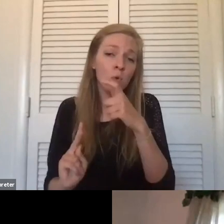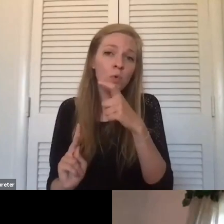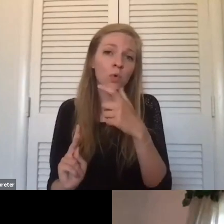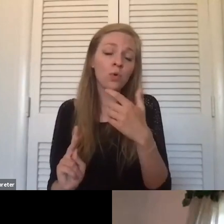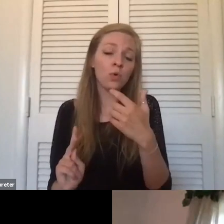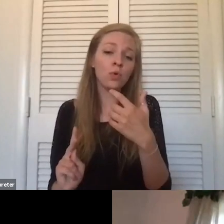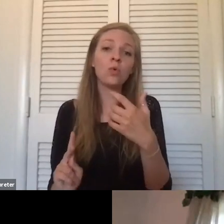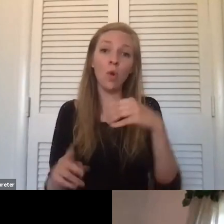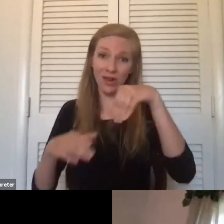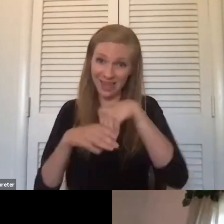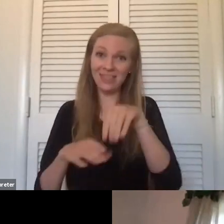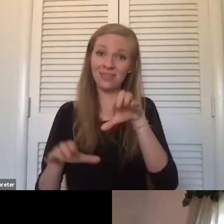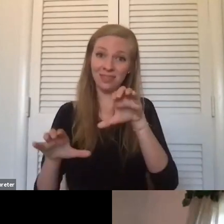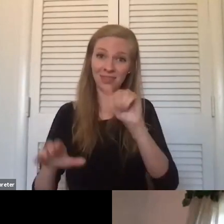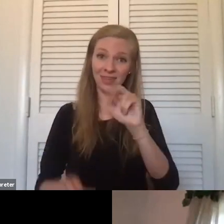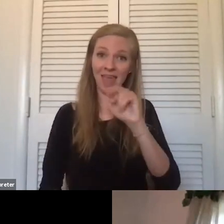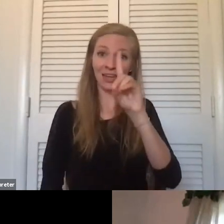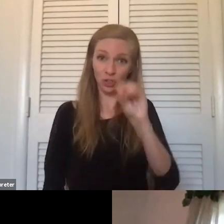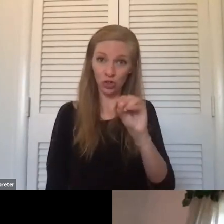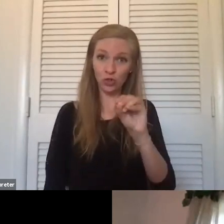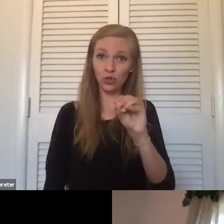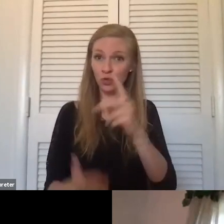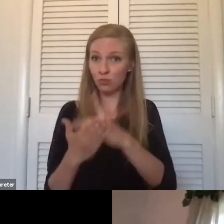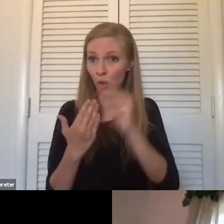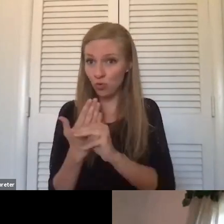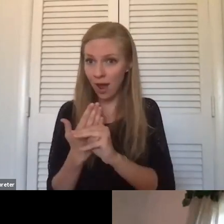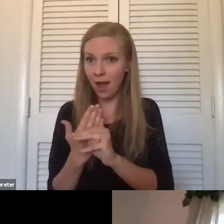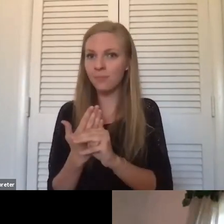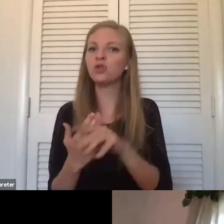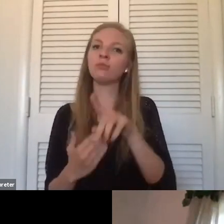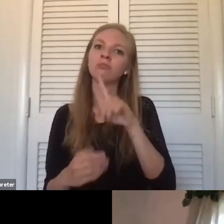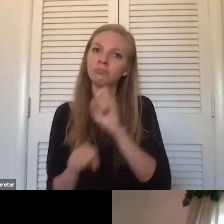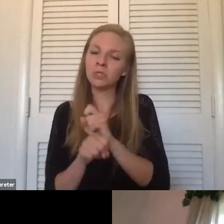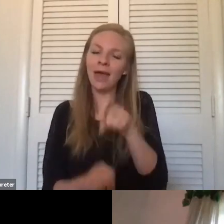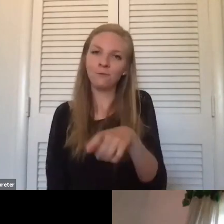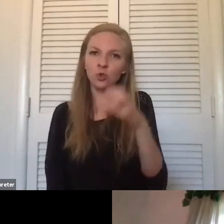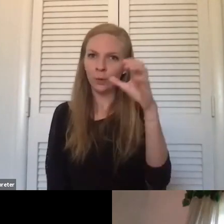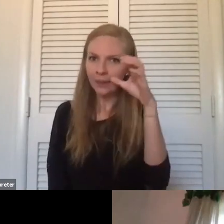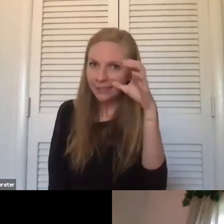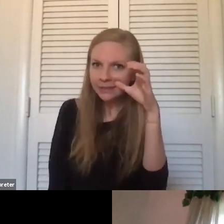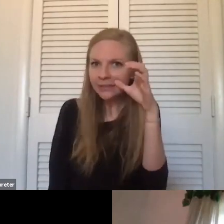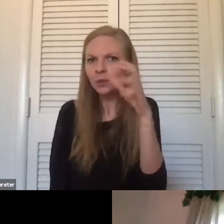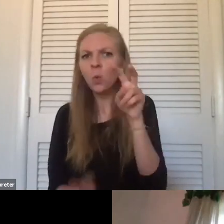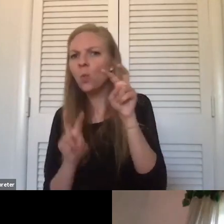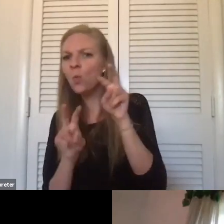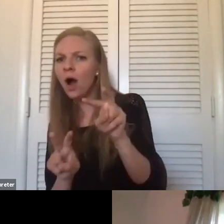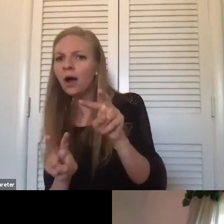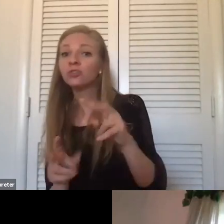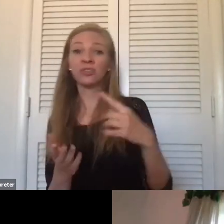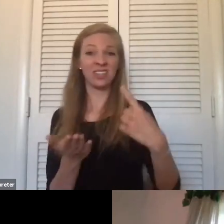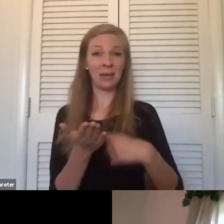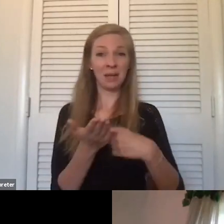or that are in the can-do program, you have to really listen and watch. And sometimes like if your internet is